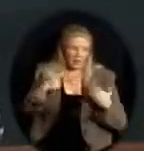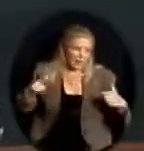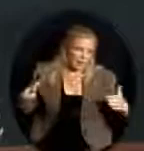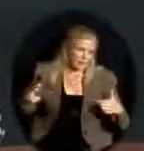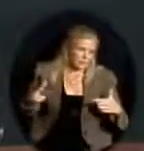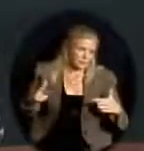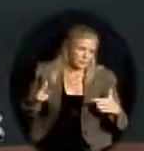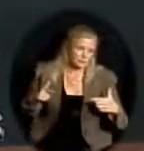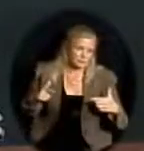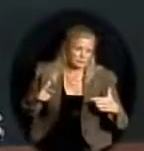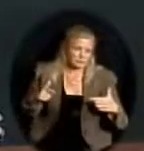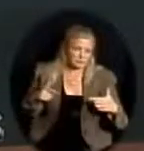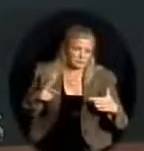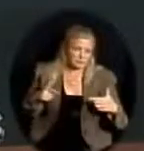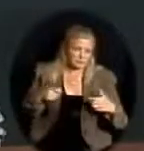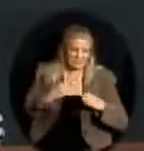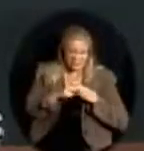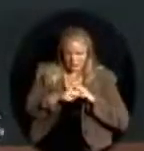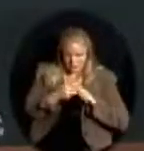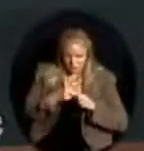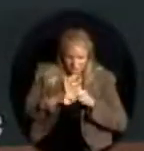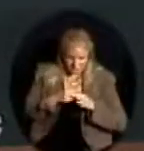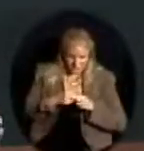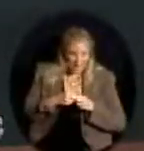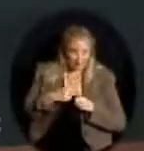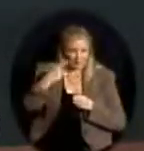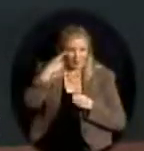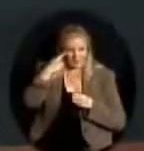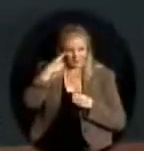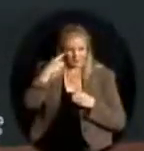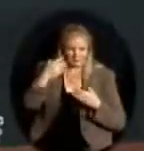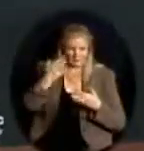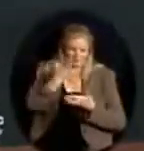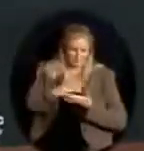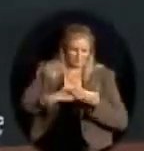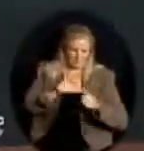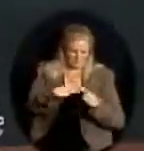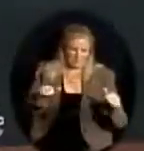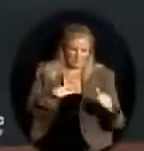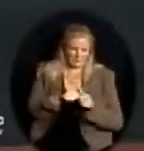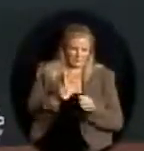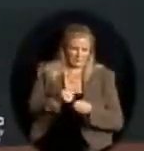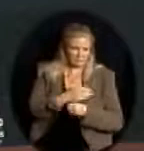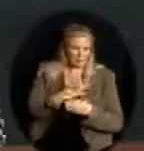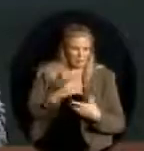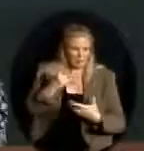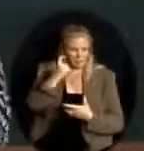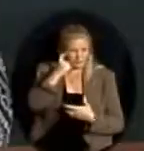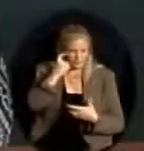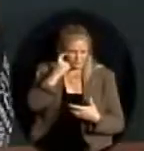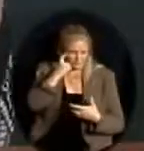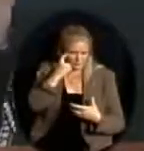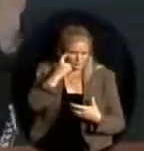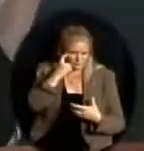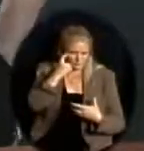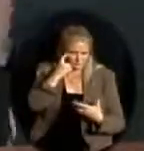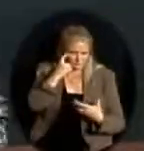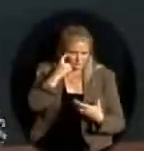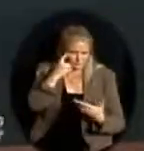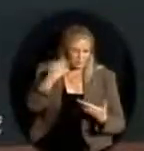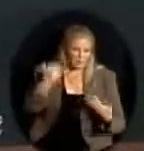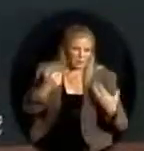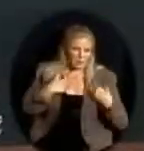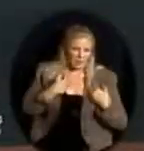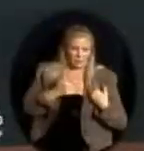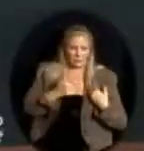I think there are some very targeted areas that make sense, and I think we've got a special education site council. We have some other